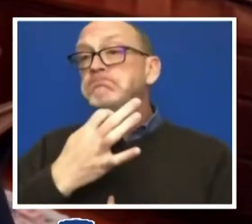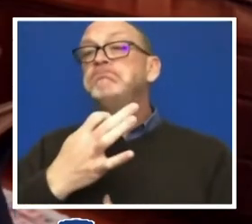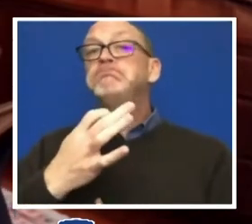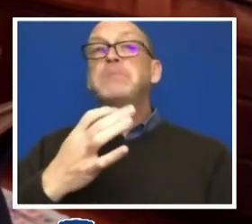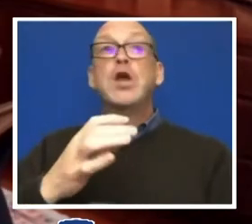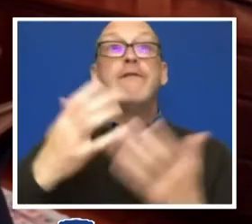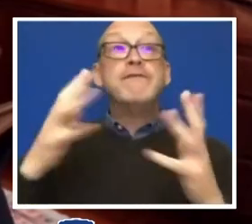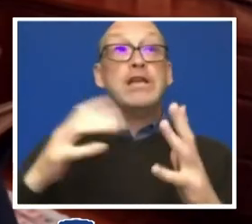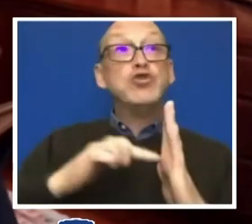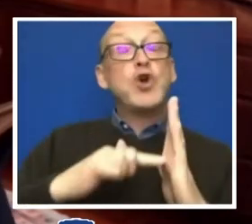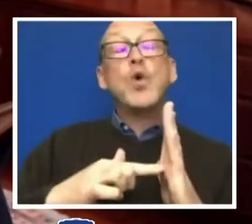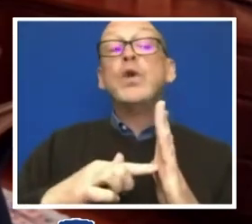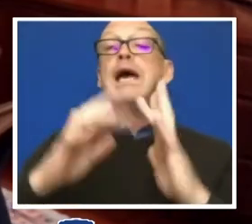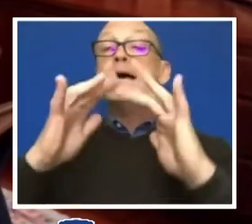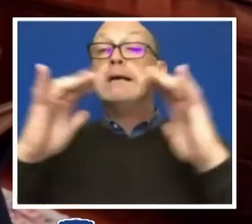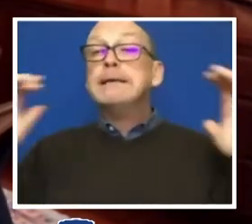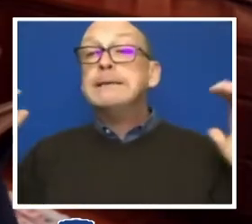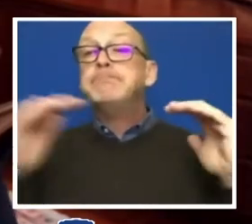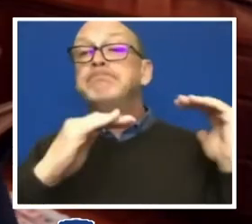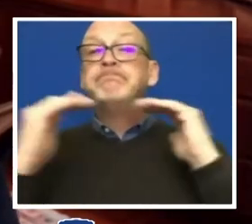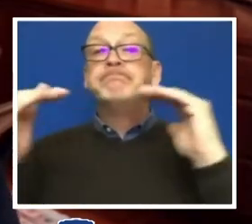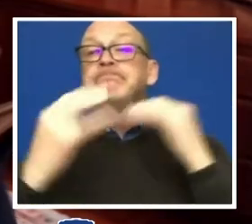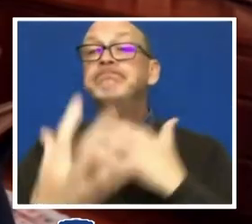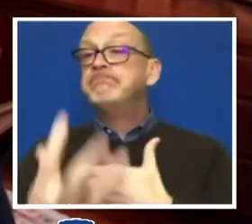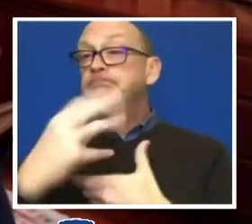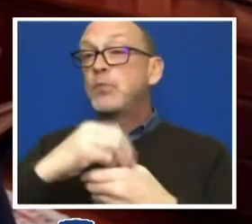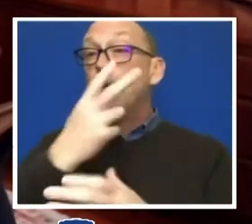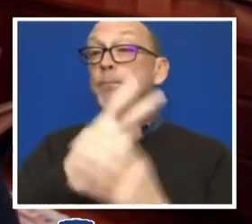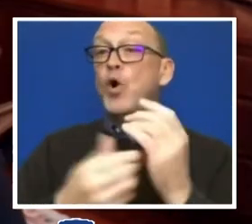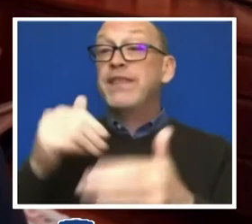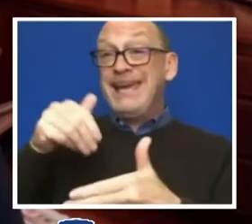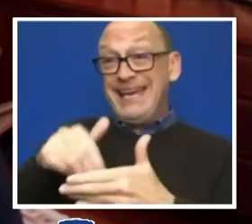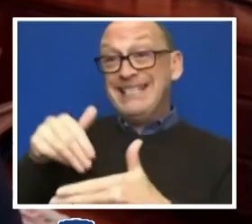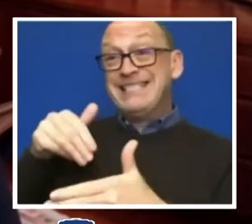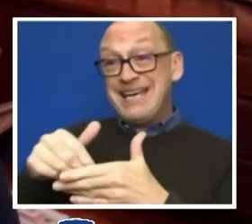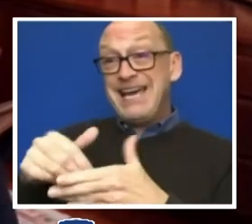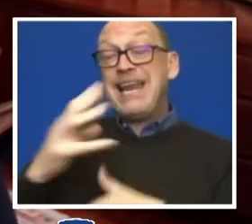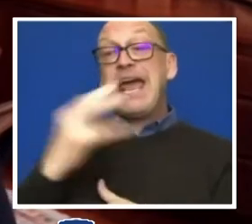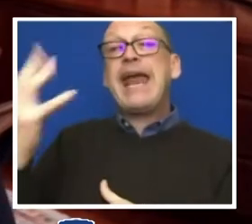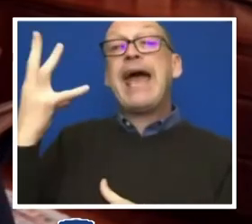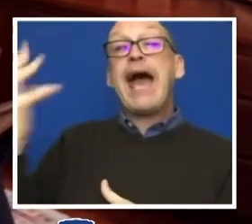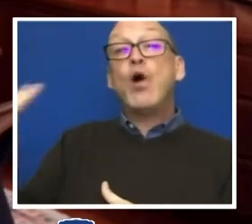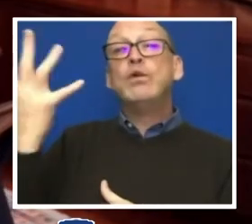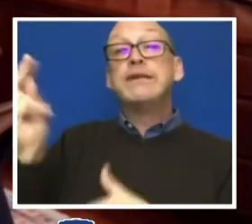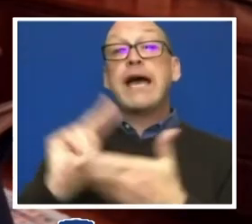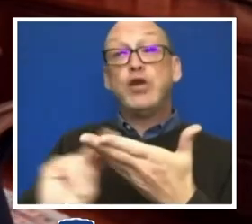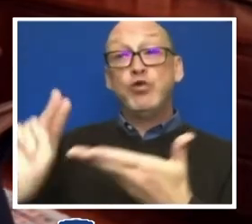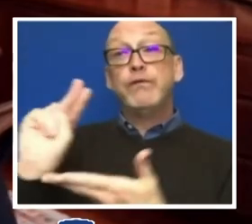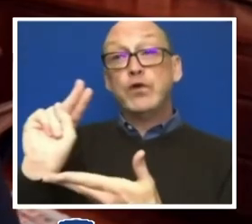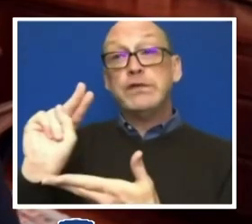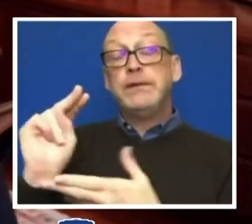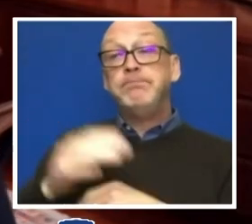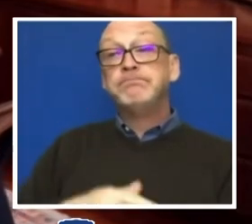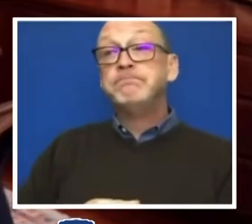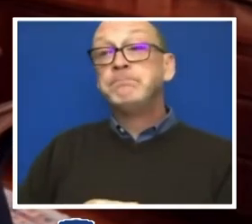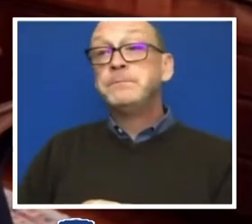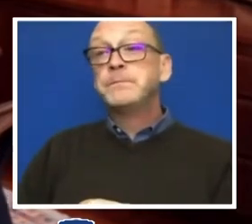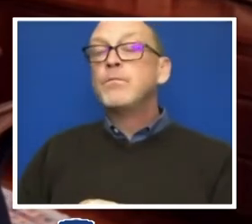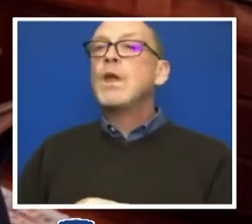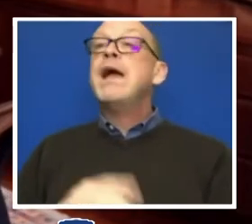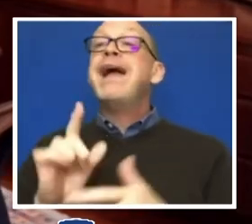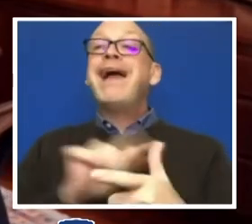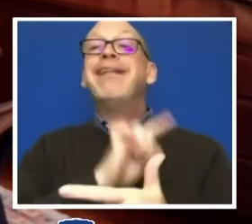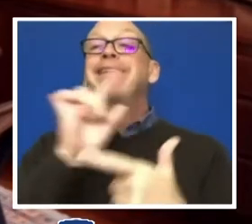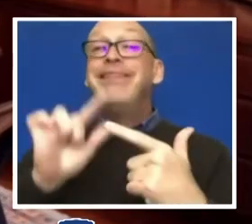diversity, equity and inclusion, both inside and outside of the university. And then